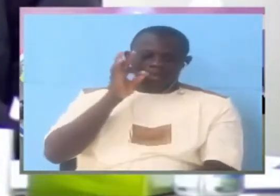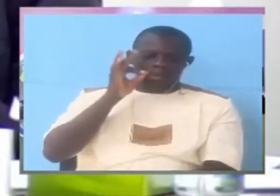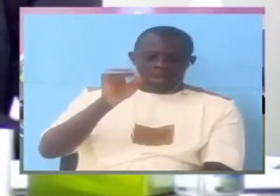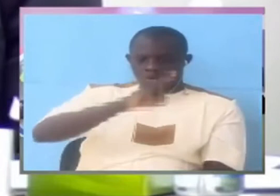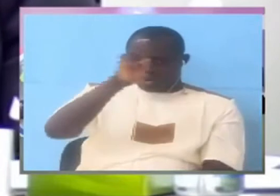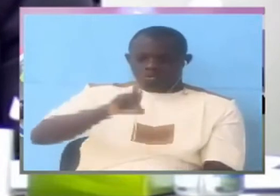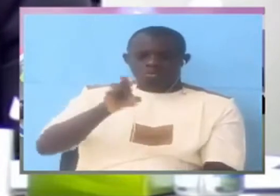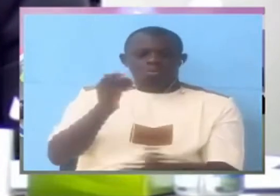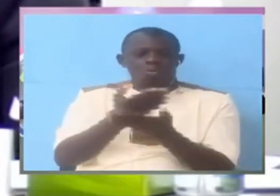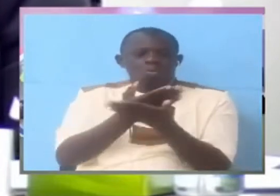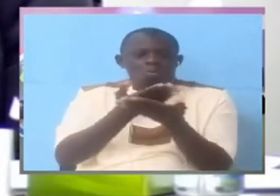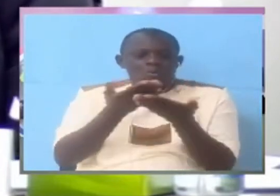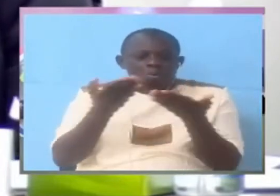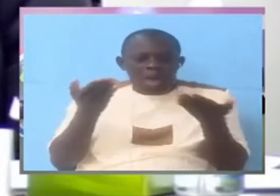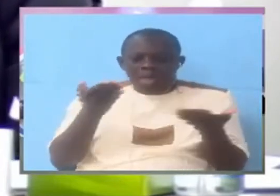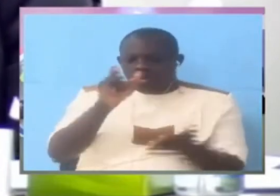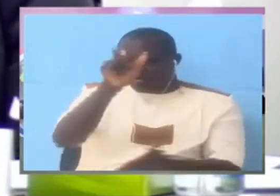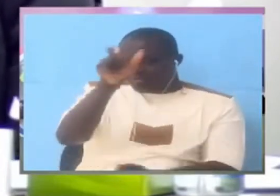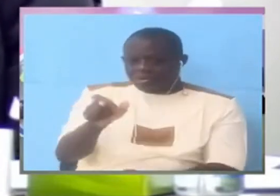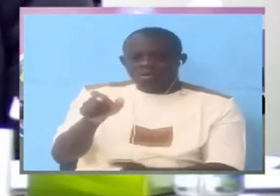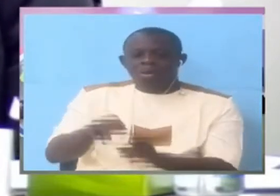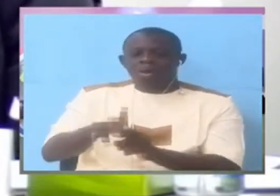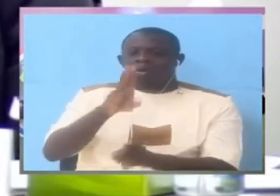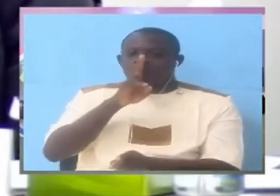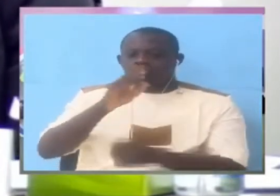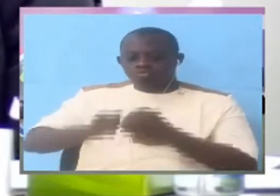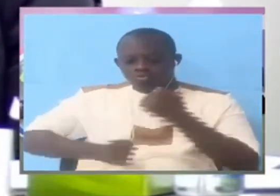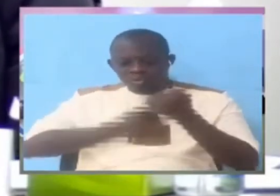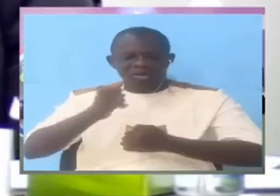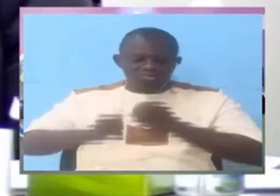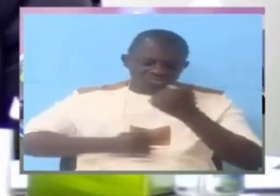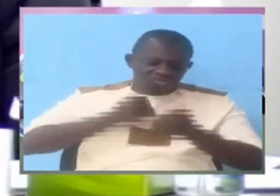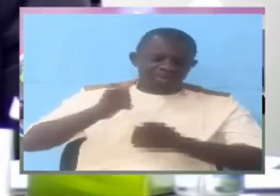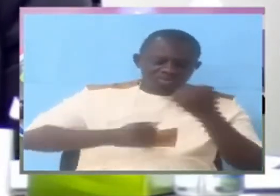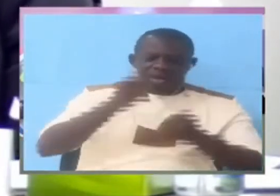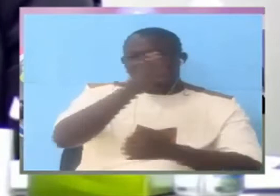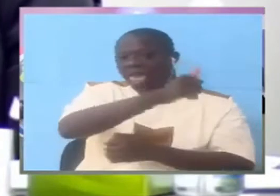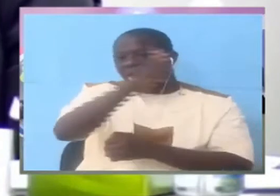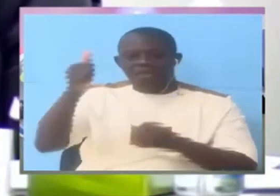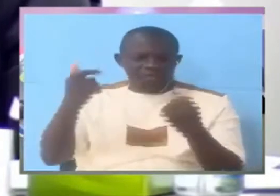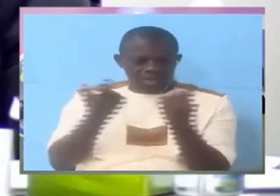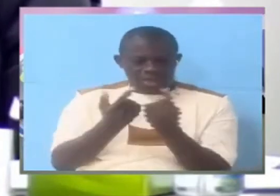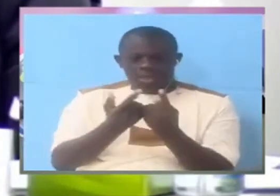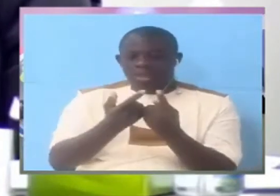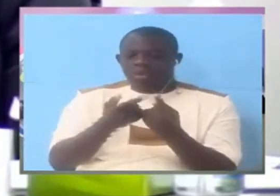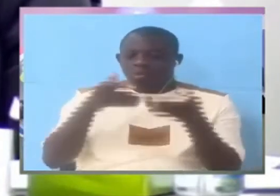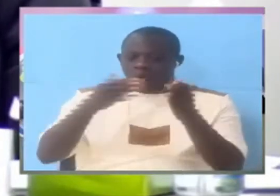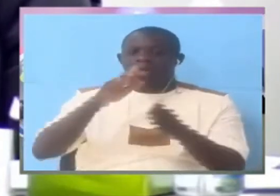Why would a person who has suffered everything that Batshamba Jala has suffered.